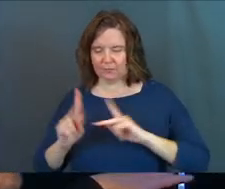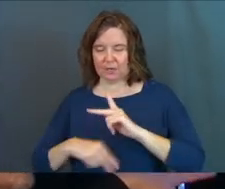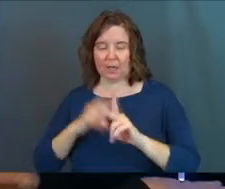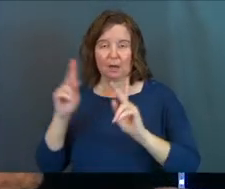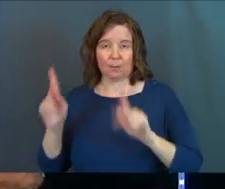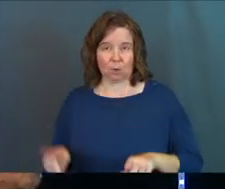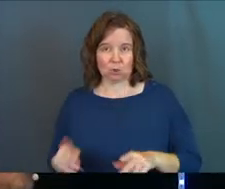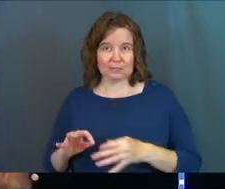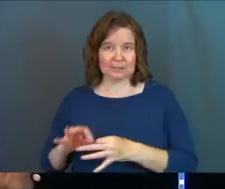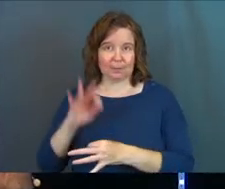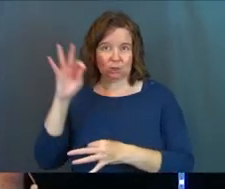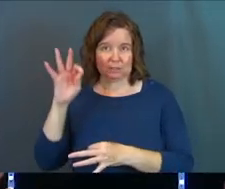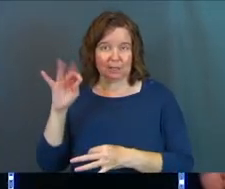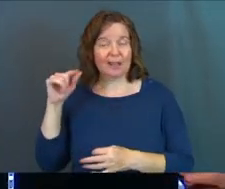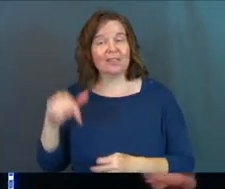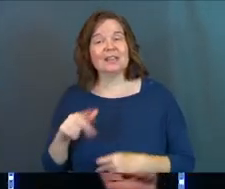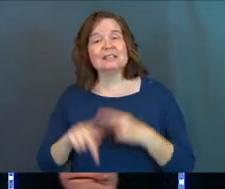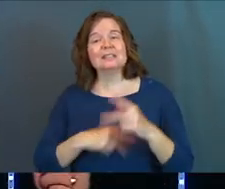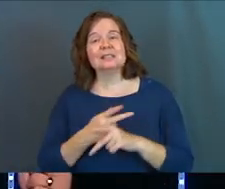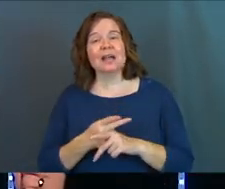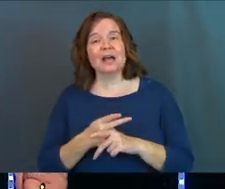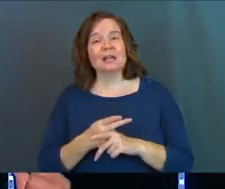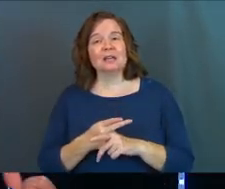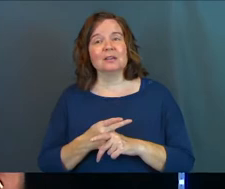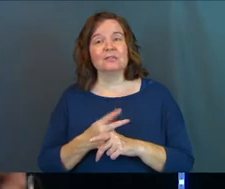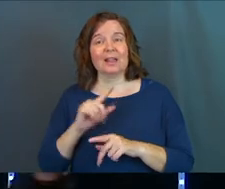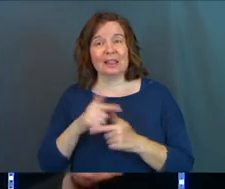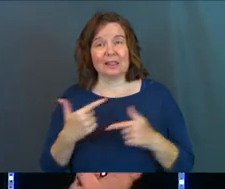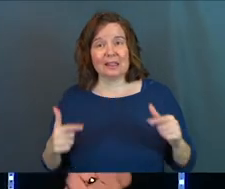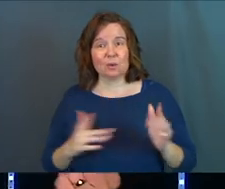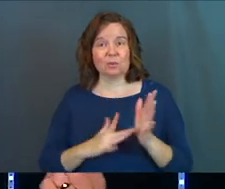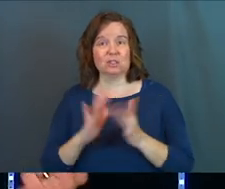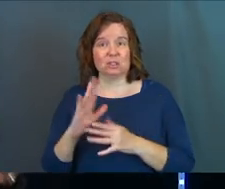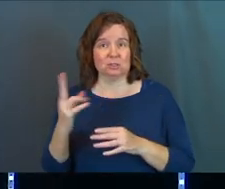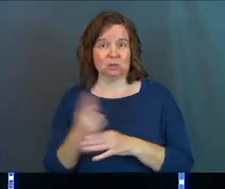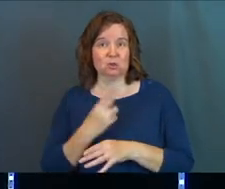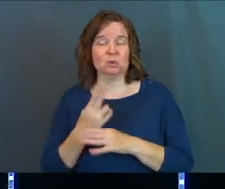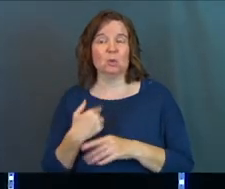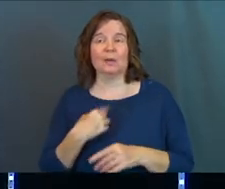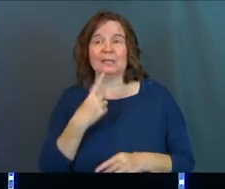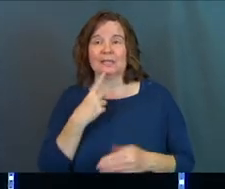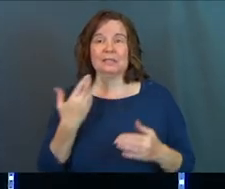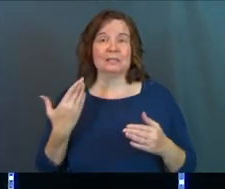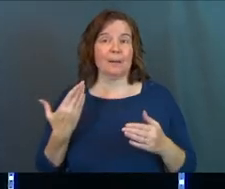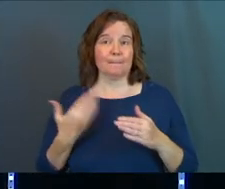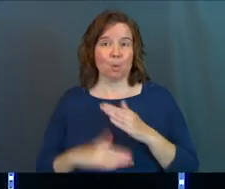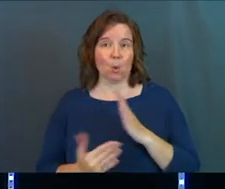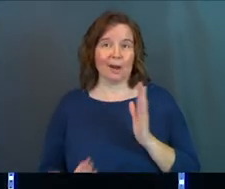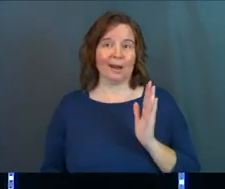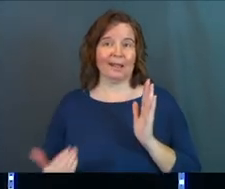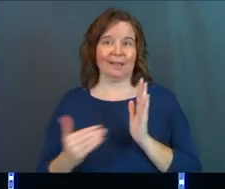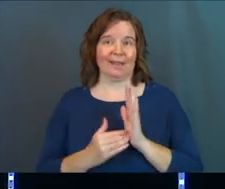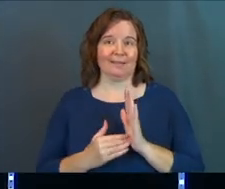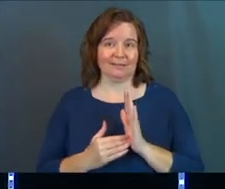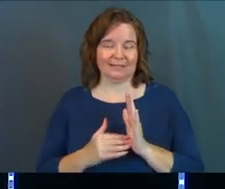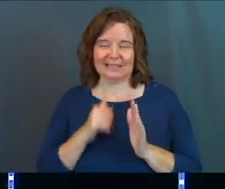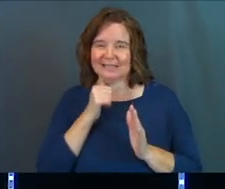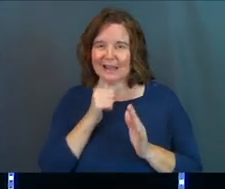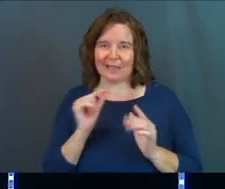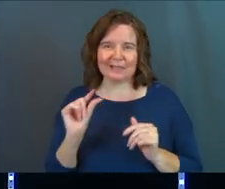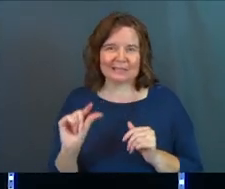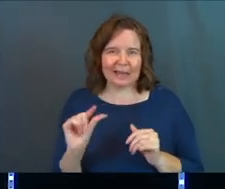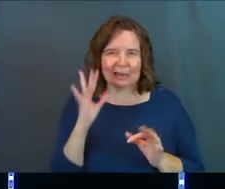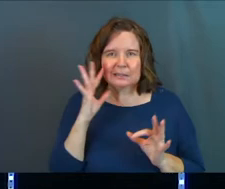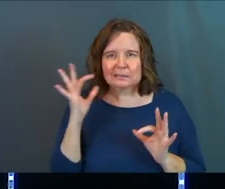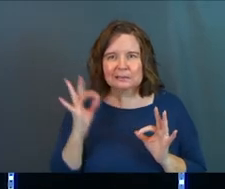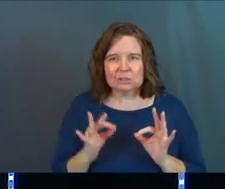of person spiritually. This is the kind of extreme language that Jesus is using when he says born again. It's not this tiny